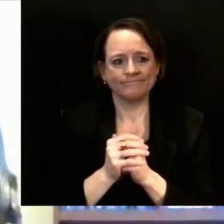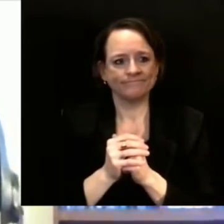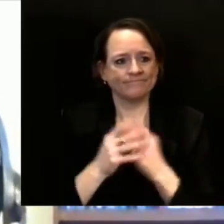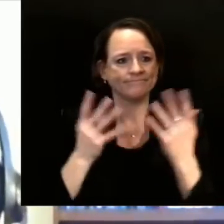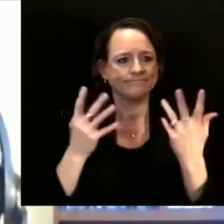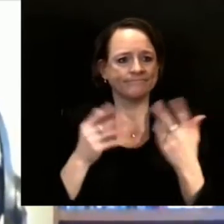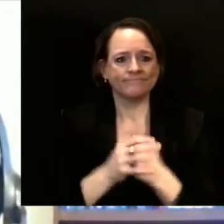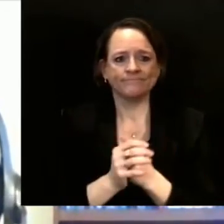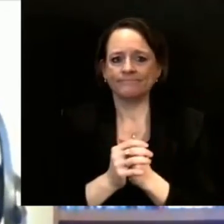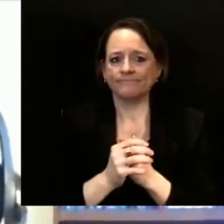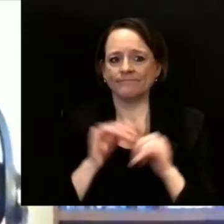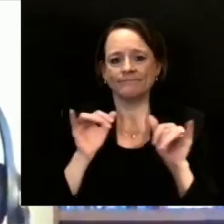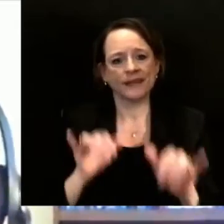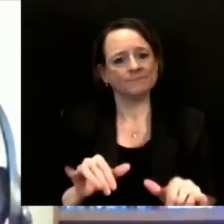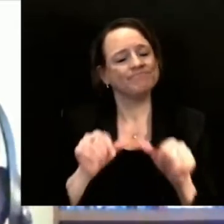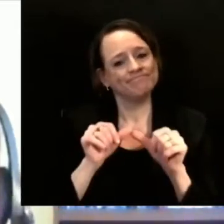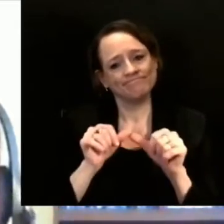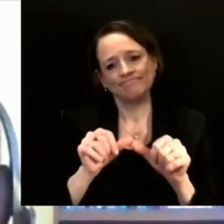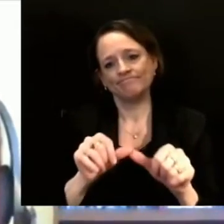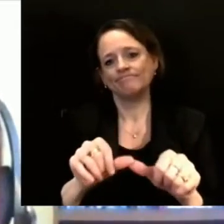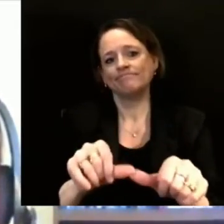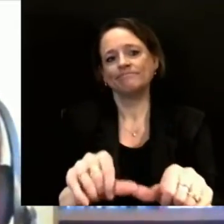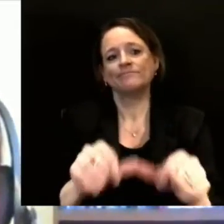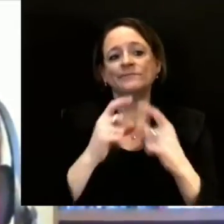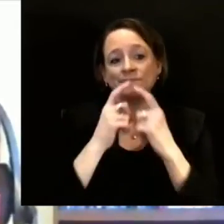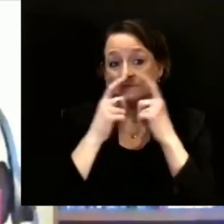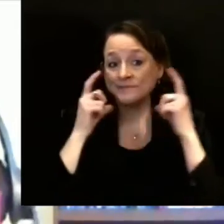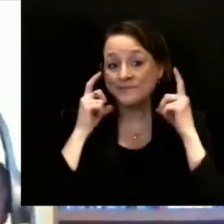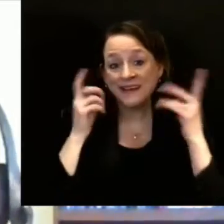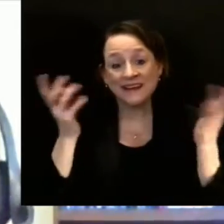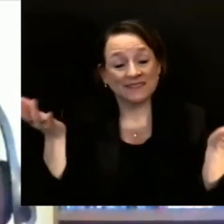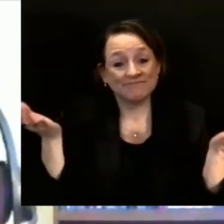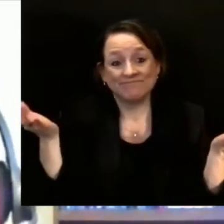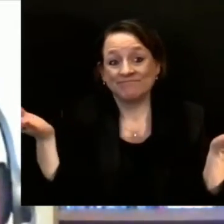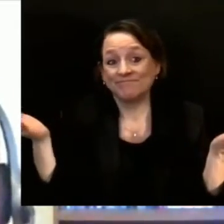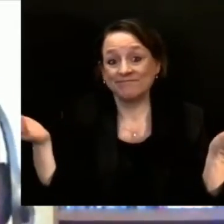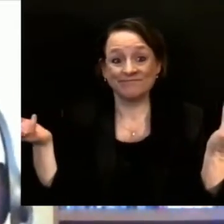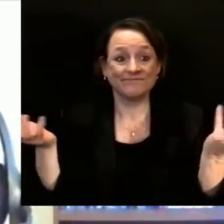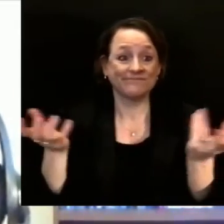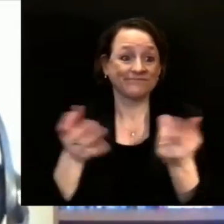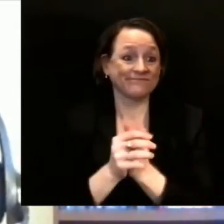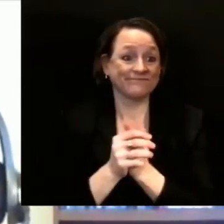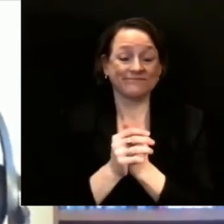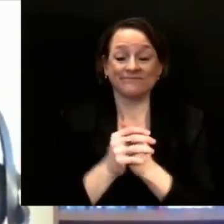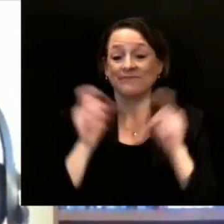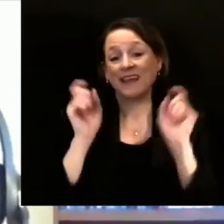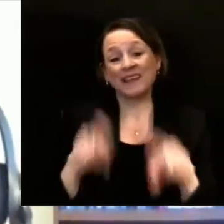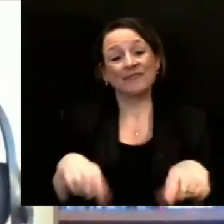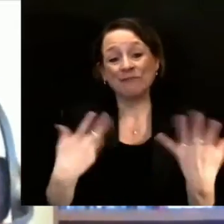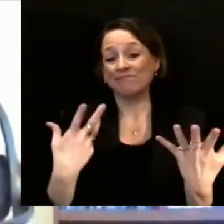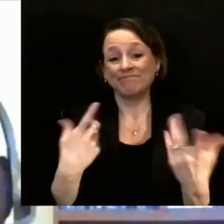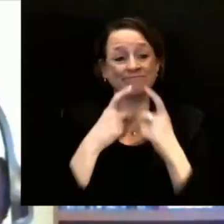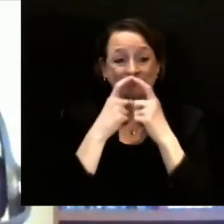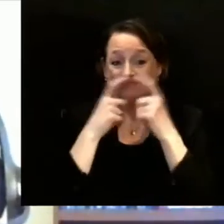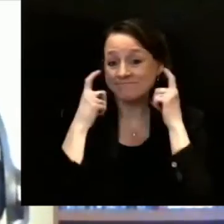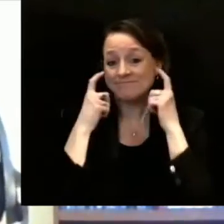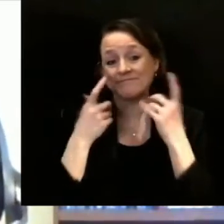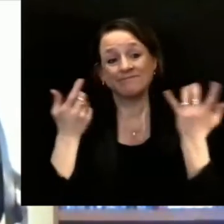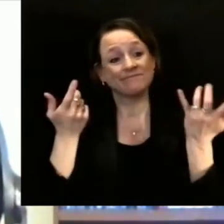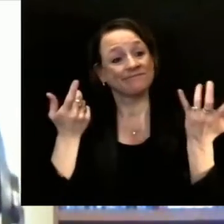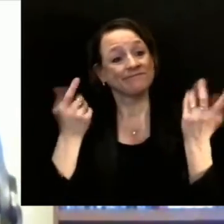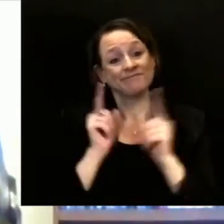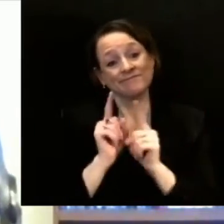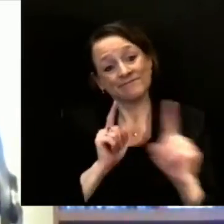continue to wear a mask to physically distance. You are correct. I have heard Dr. Fauci and others